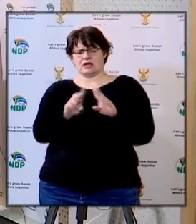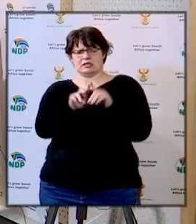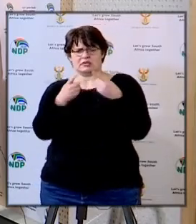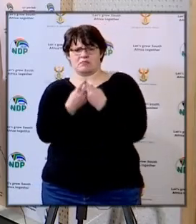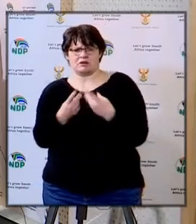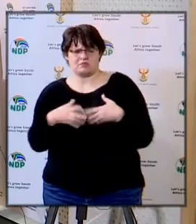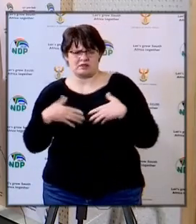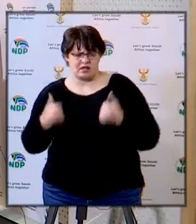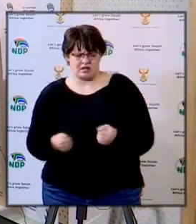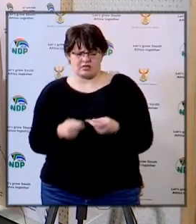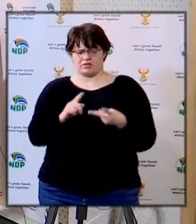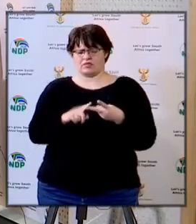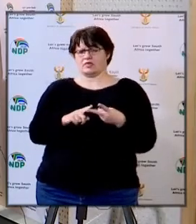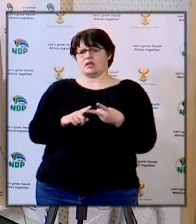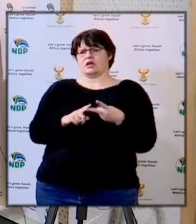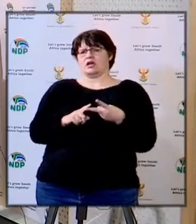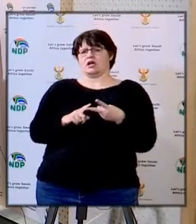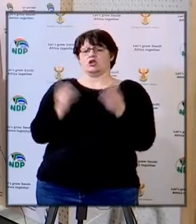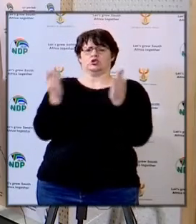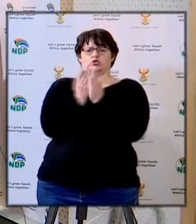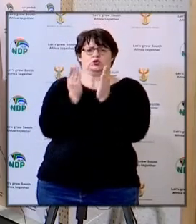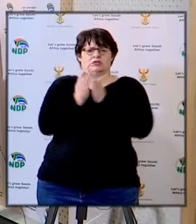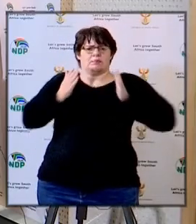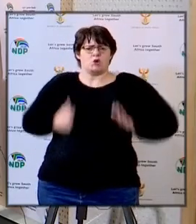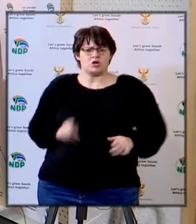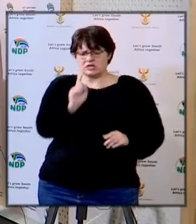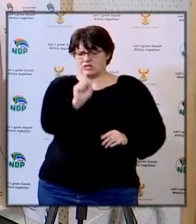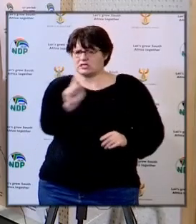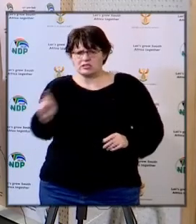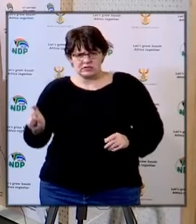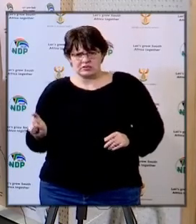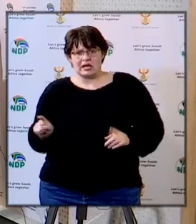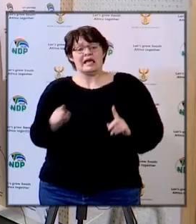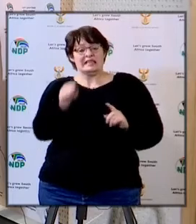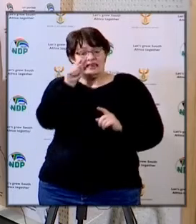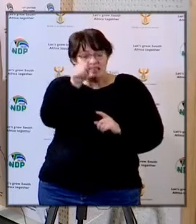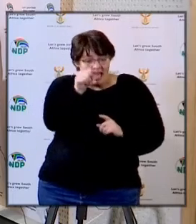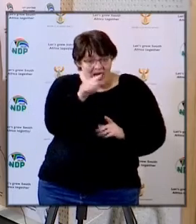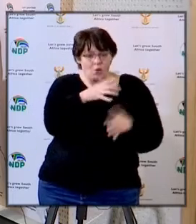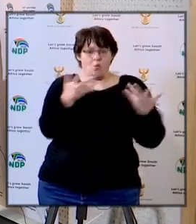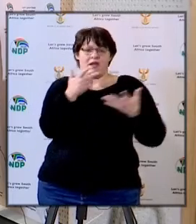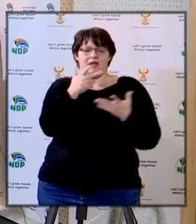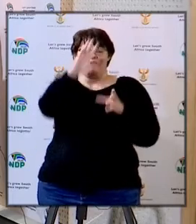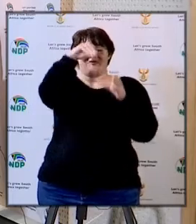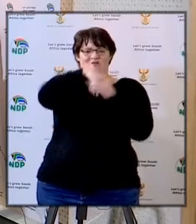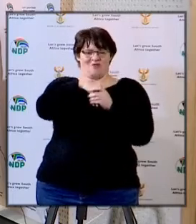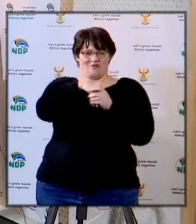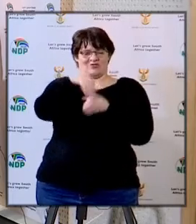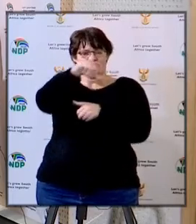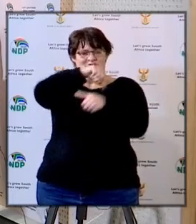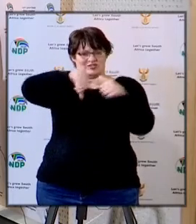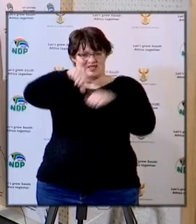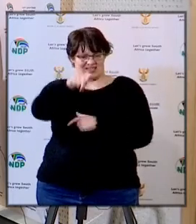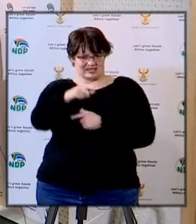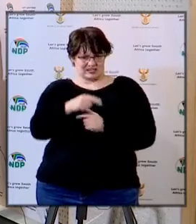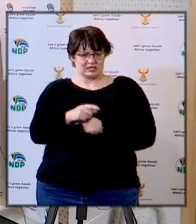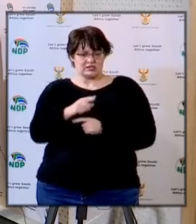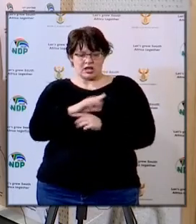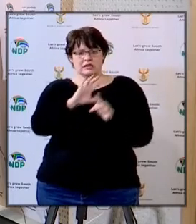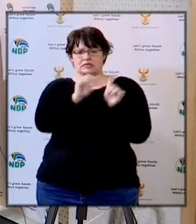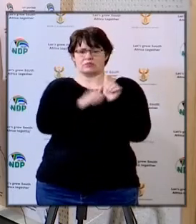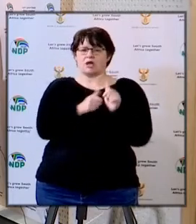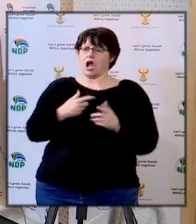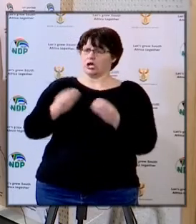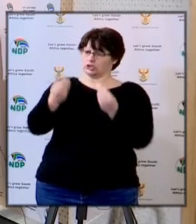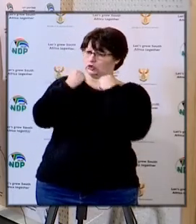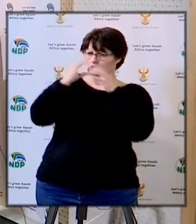departments with student bodies and so on and that's where the societal question is coming in and I hear the deputy minister is saying